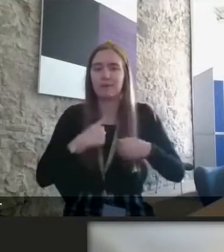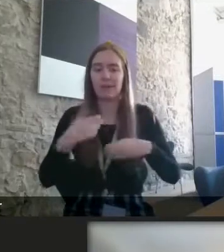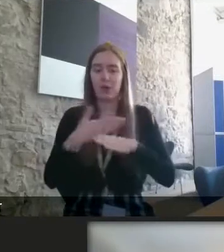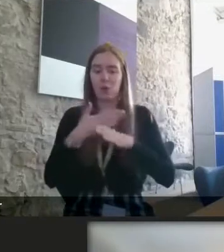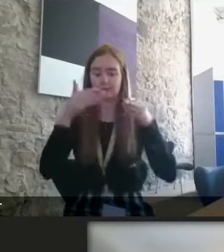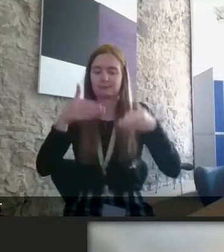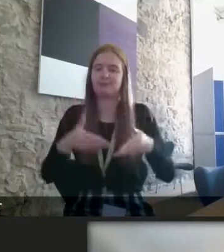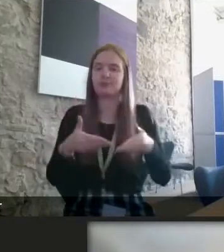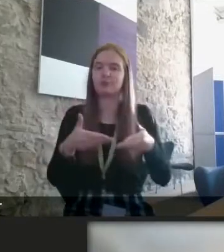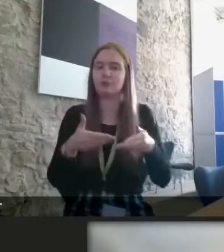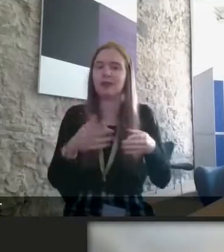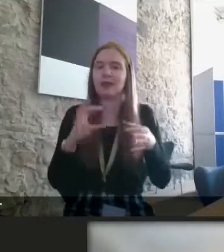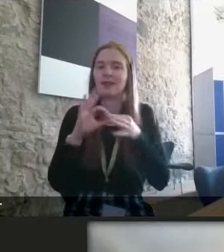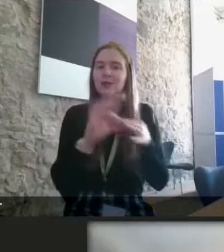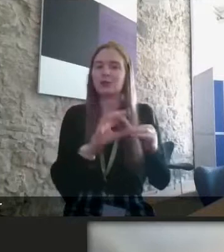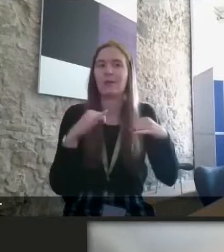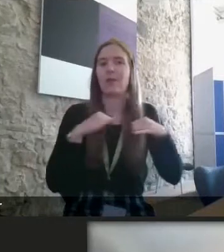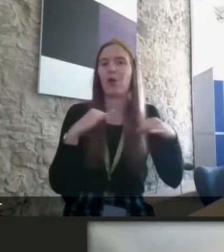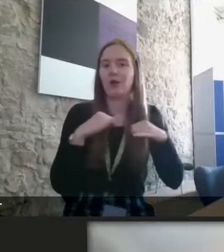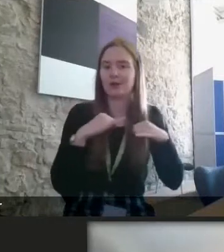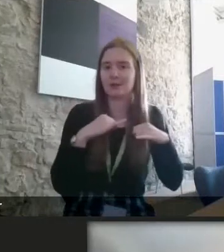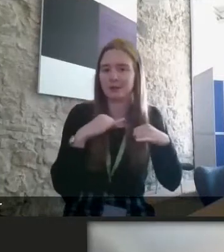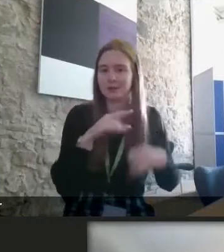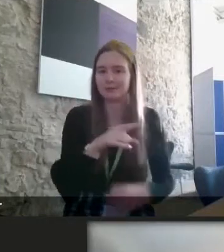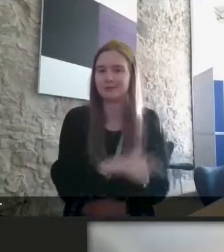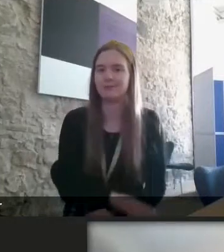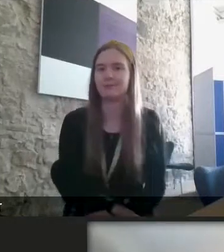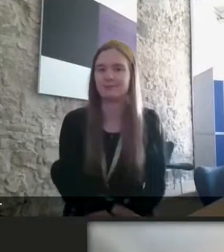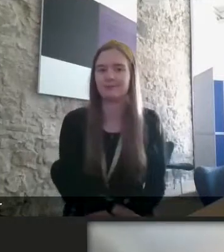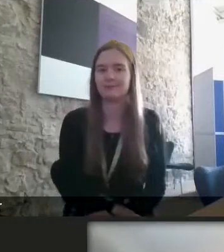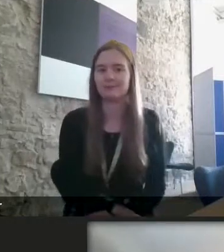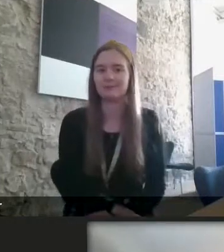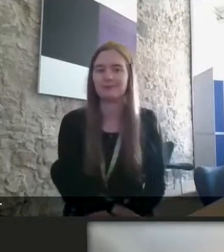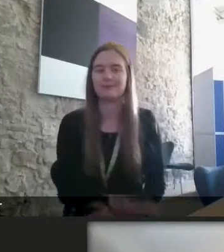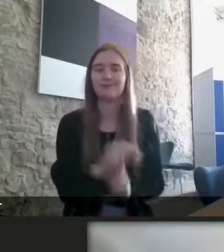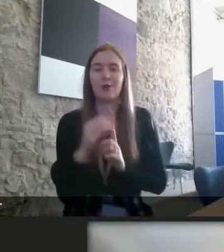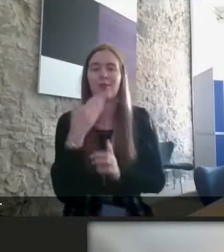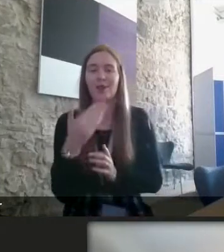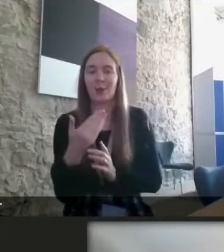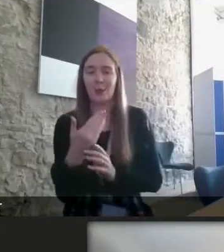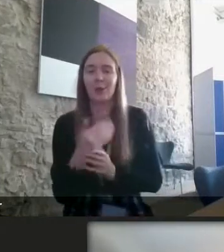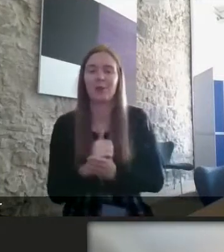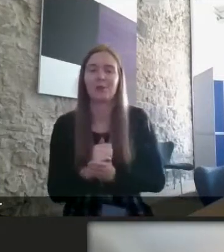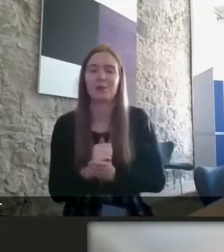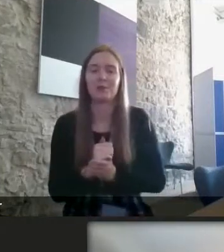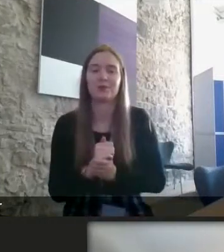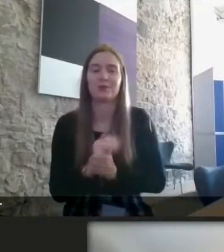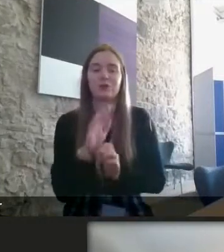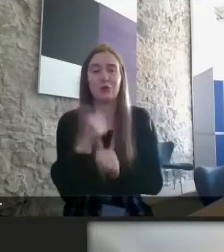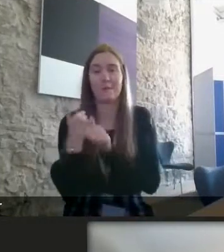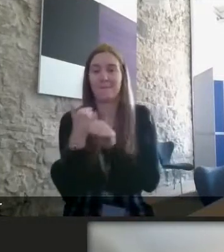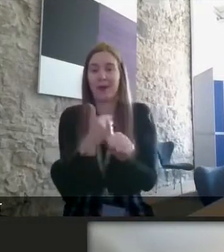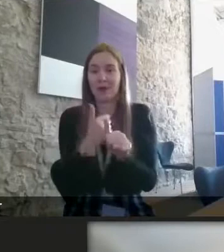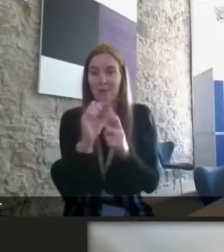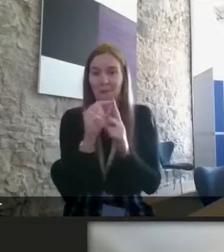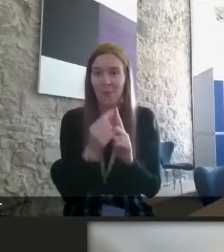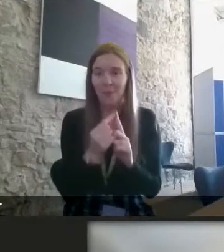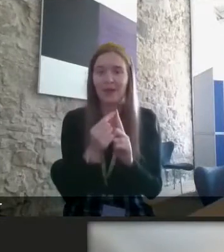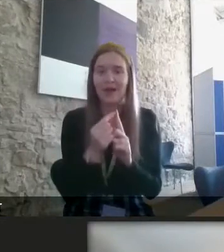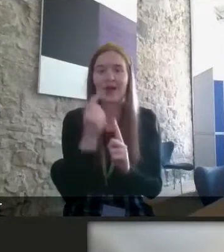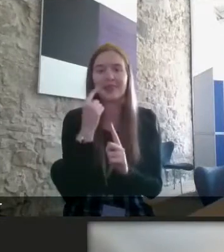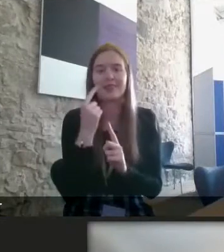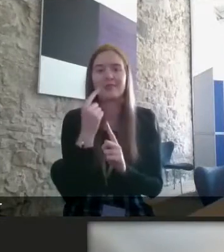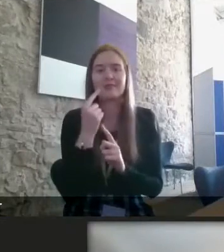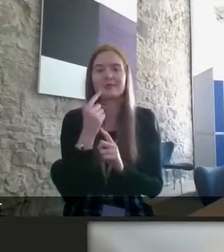on on employers themselves no i mean thanks for that and just to back up that point i mean i think around about six months